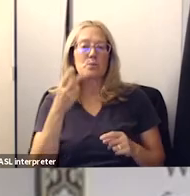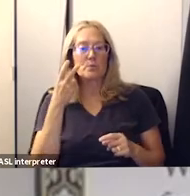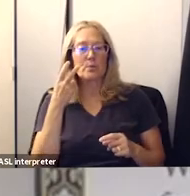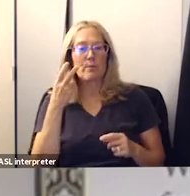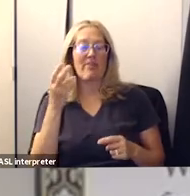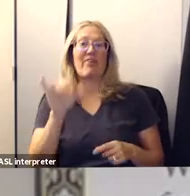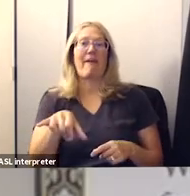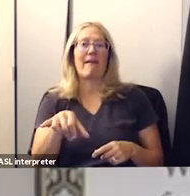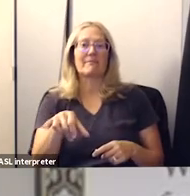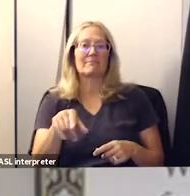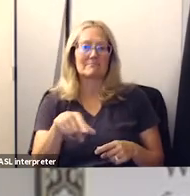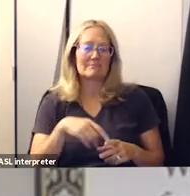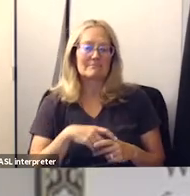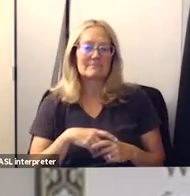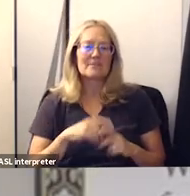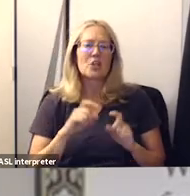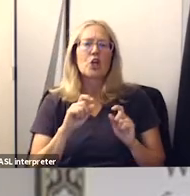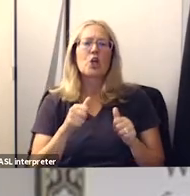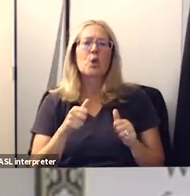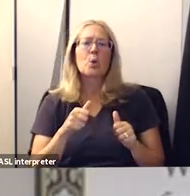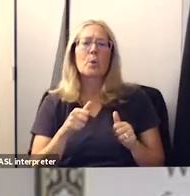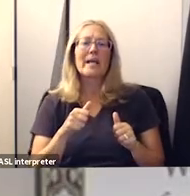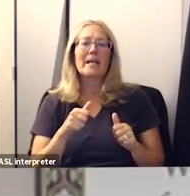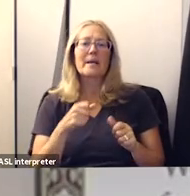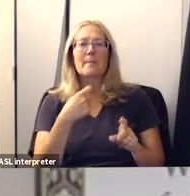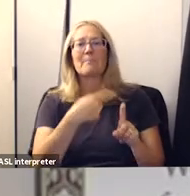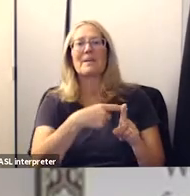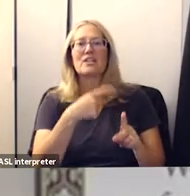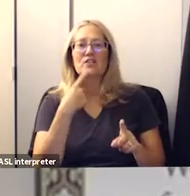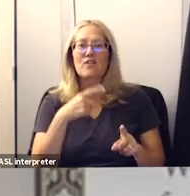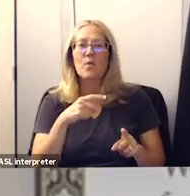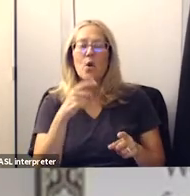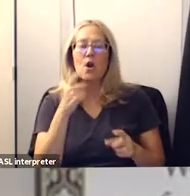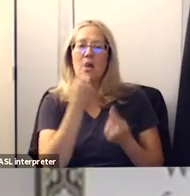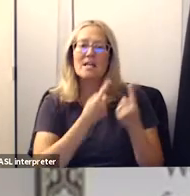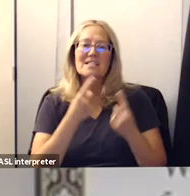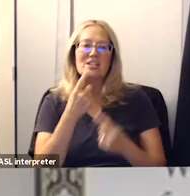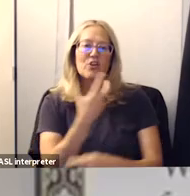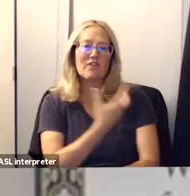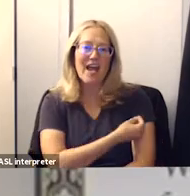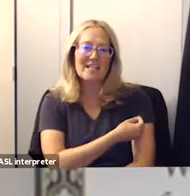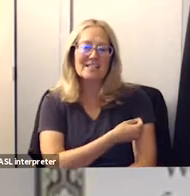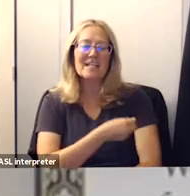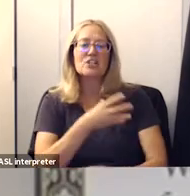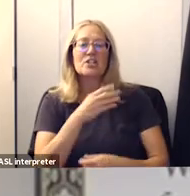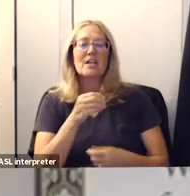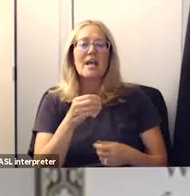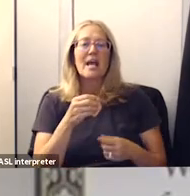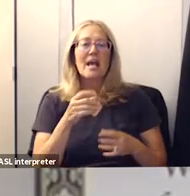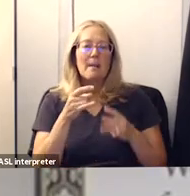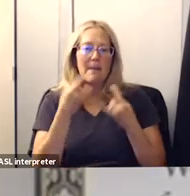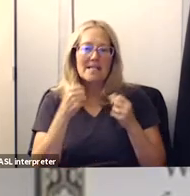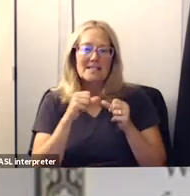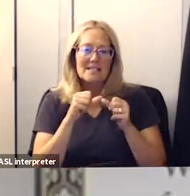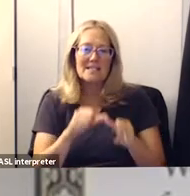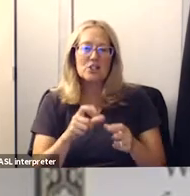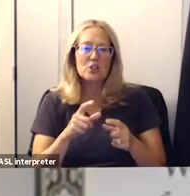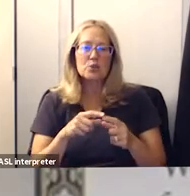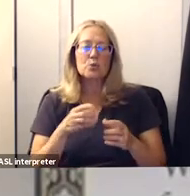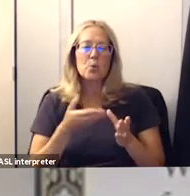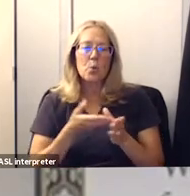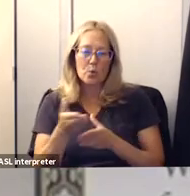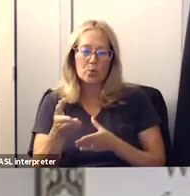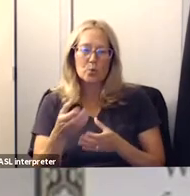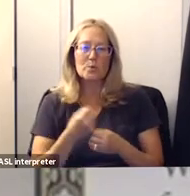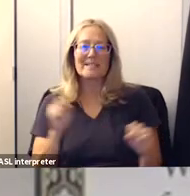and just a a quick pitch for considering vaccinations and to keep wearing our masks so that we can get through this safely